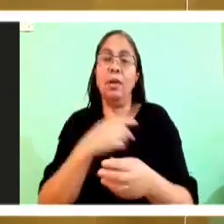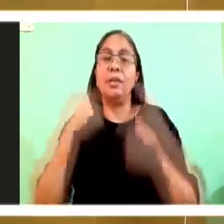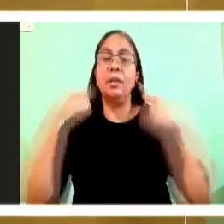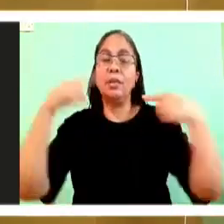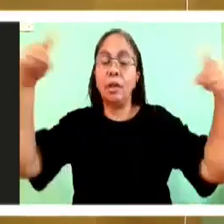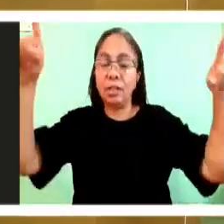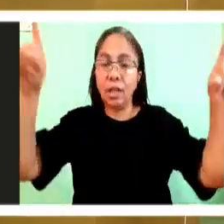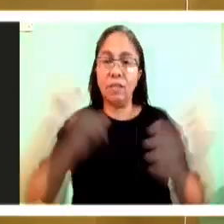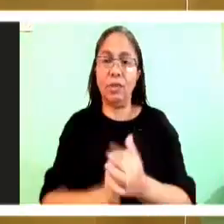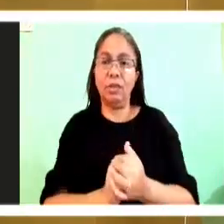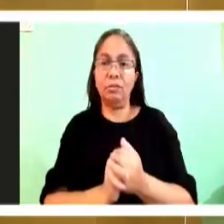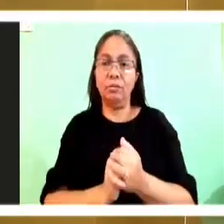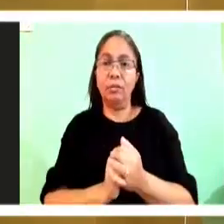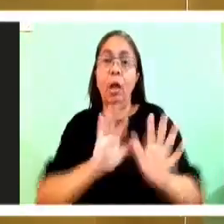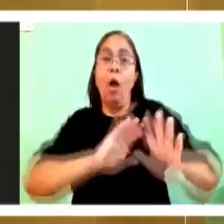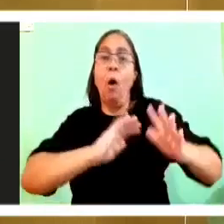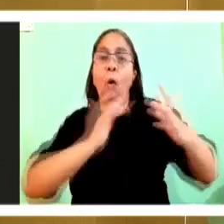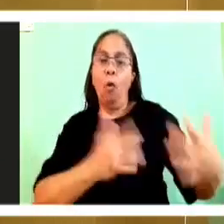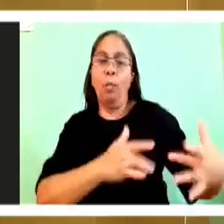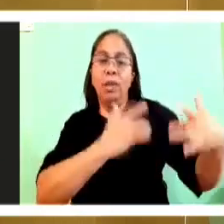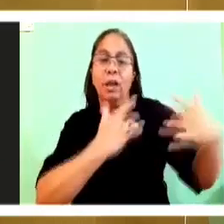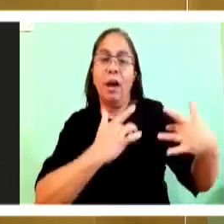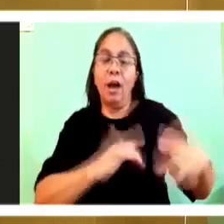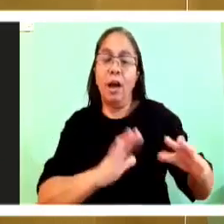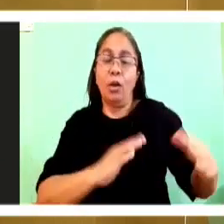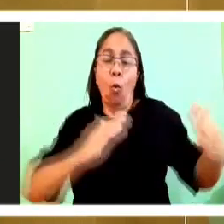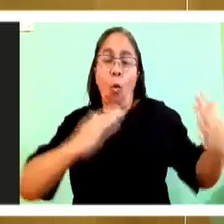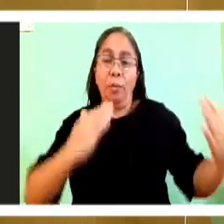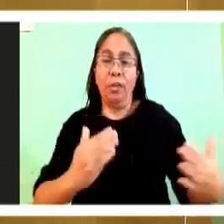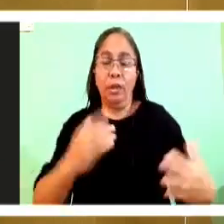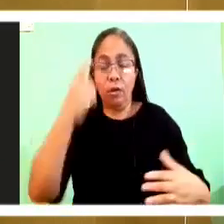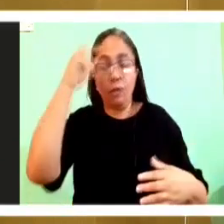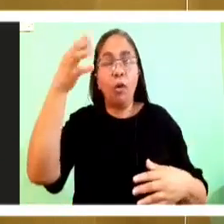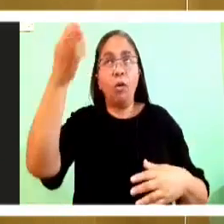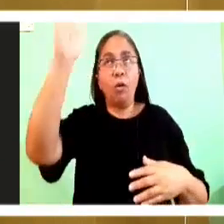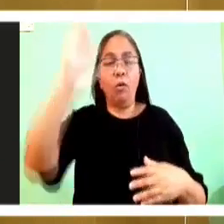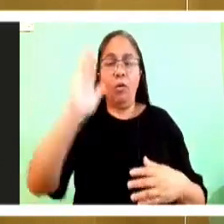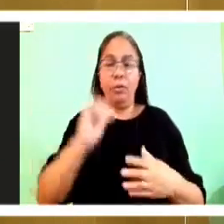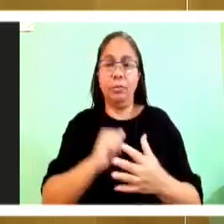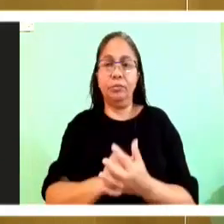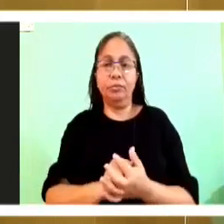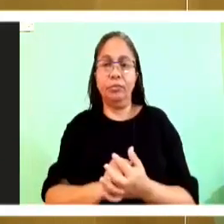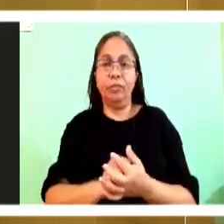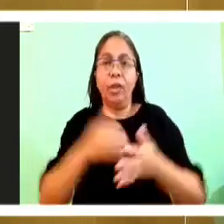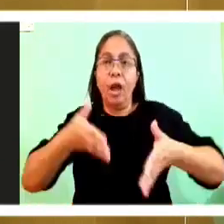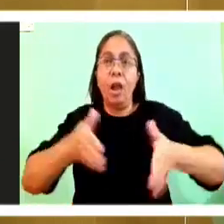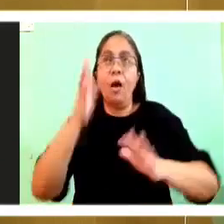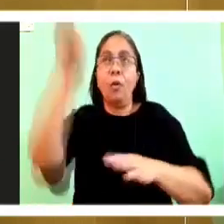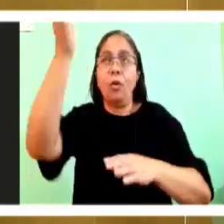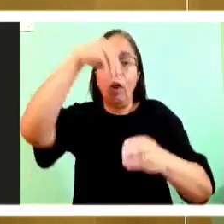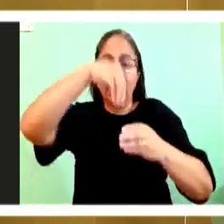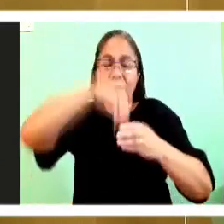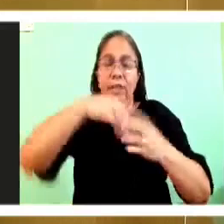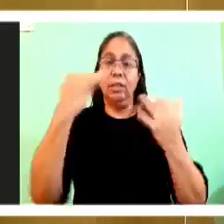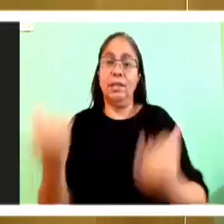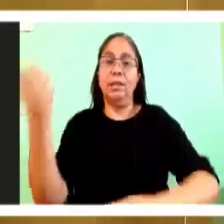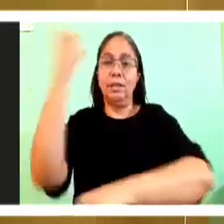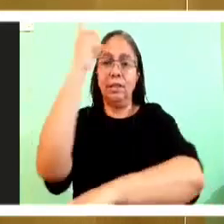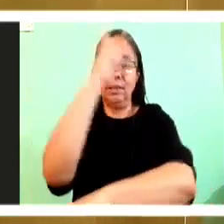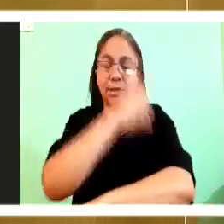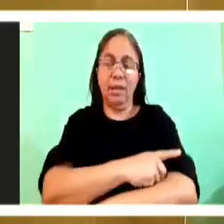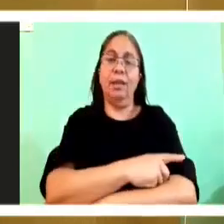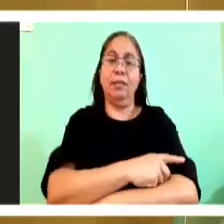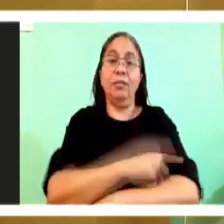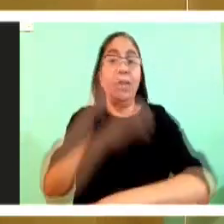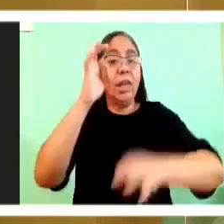your heart wide to the living God and let God in today. And if today you